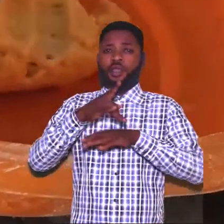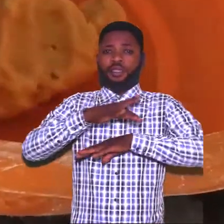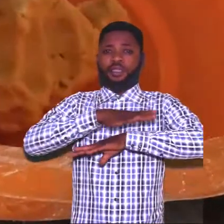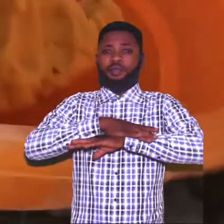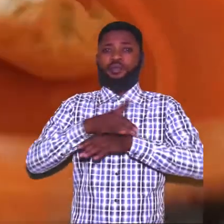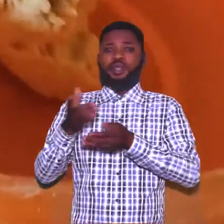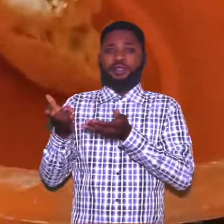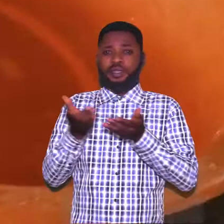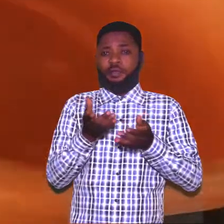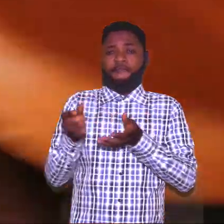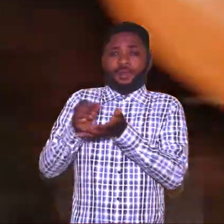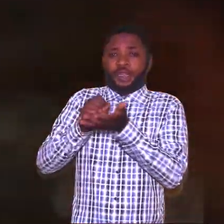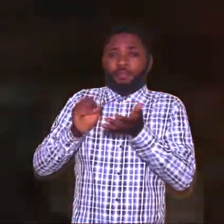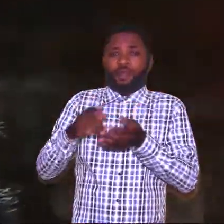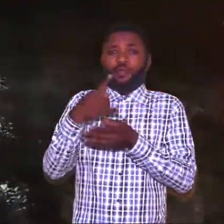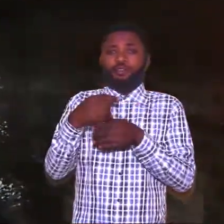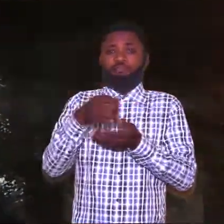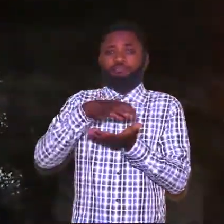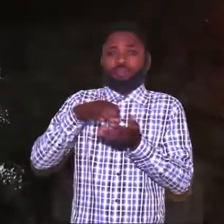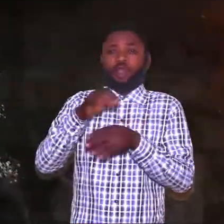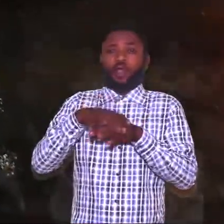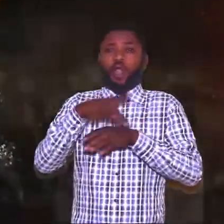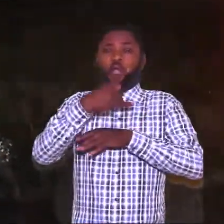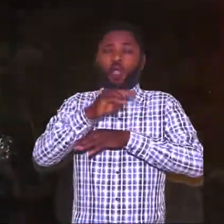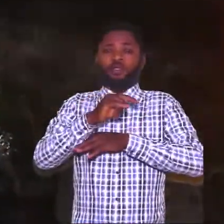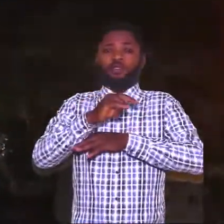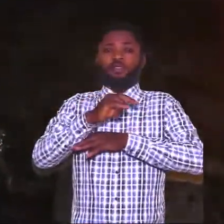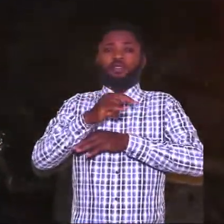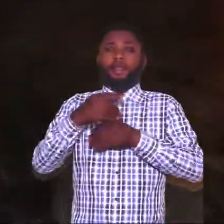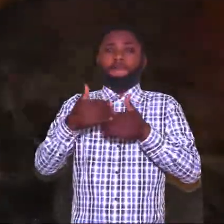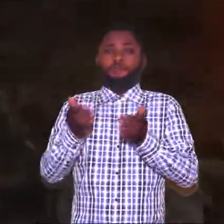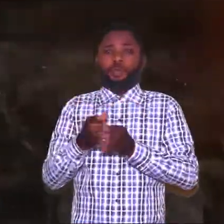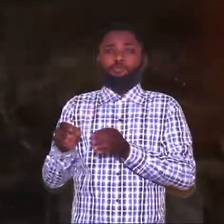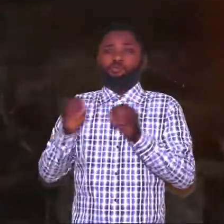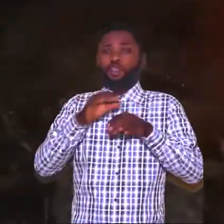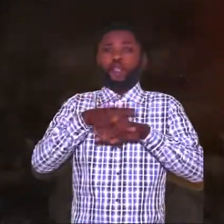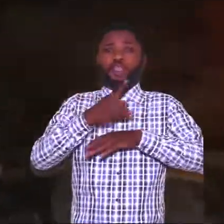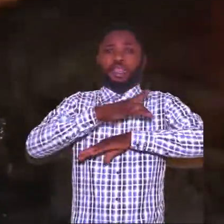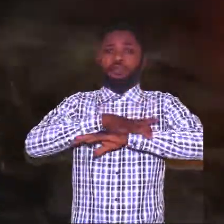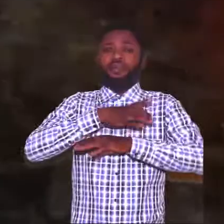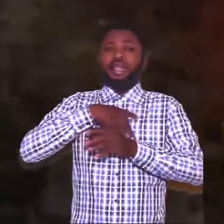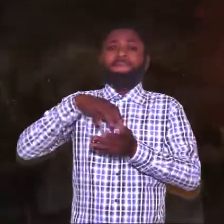the dough from the bowl. Place it on the table. Then knead very well.